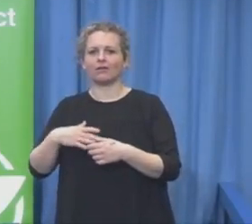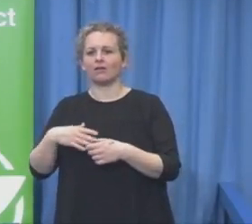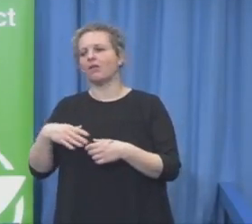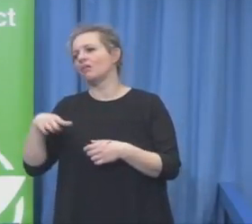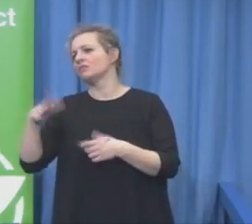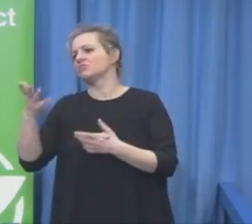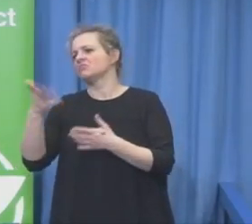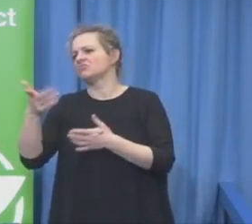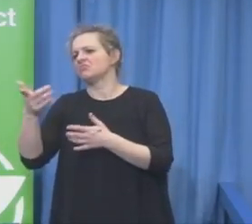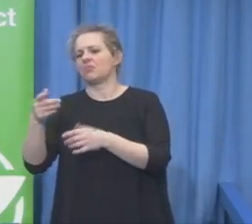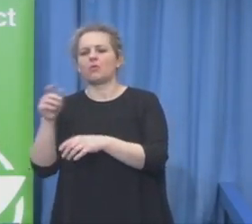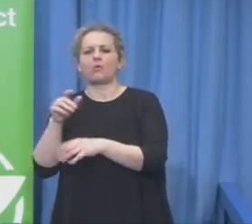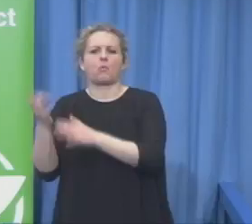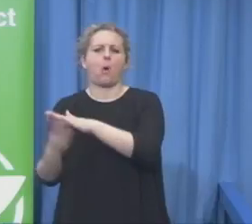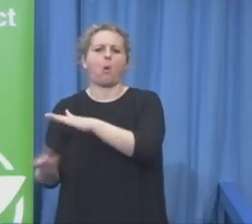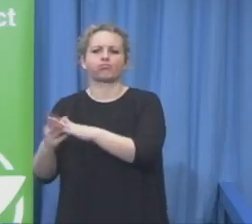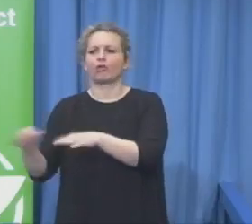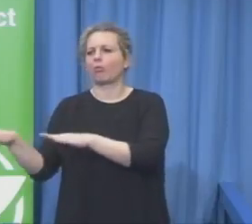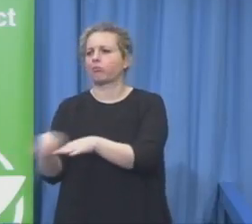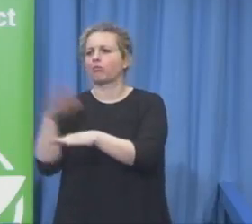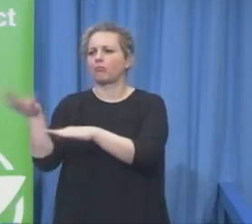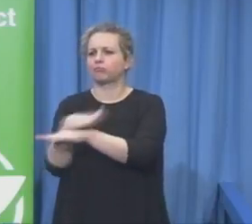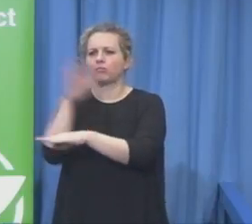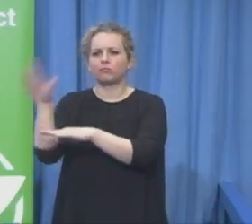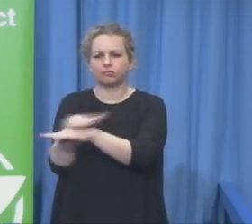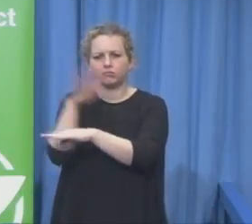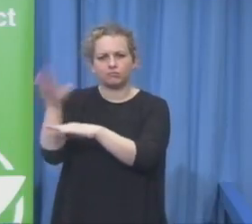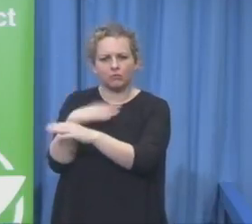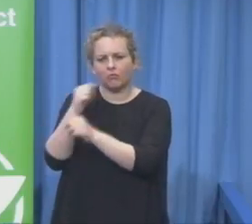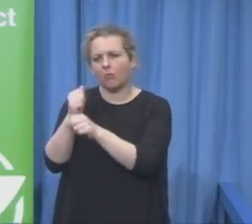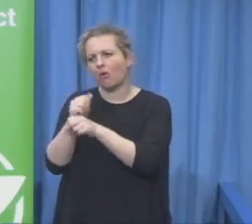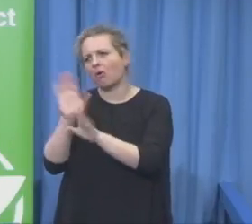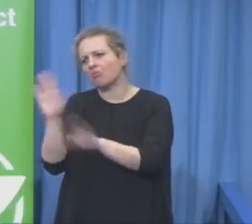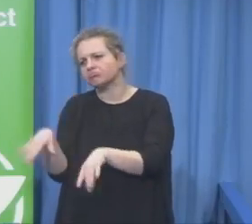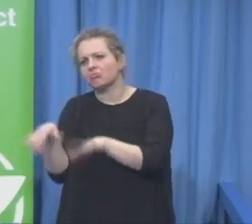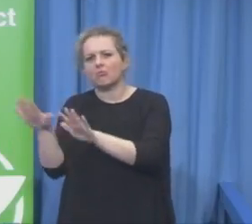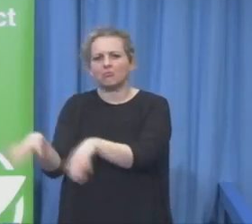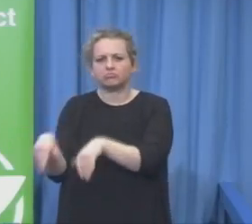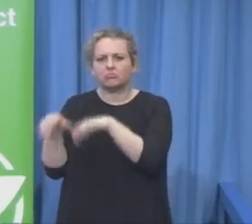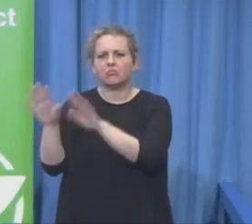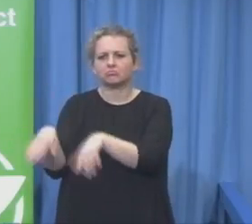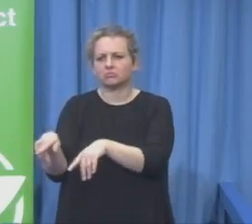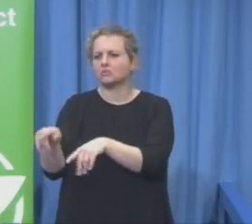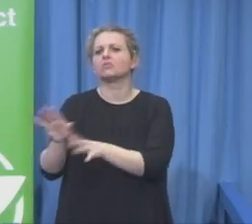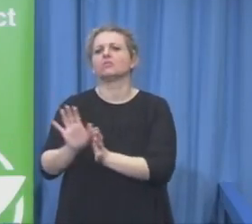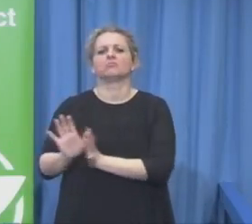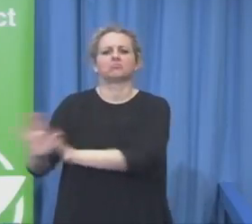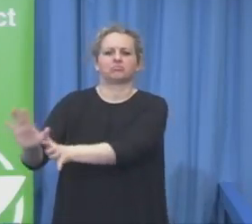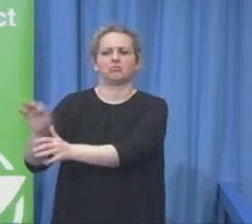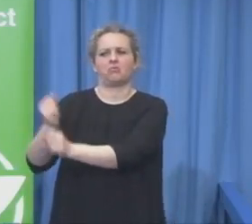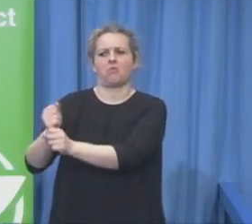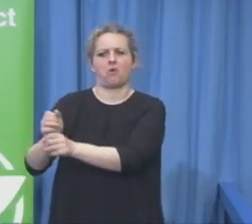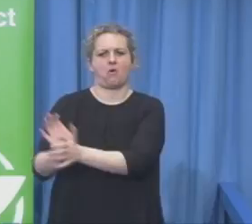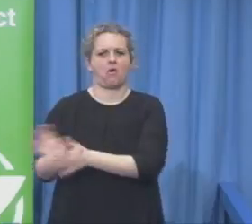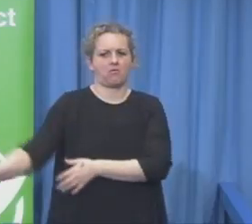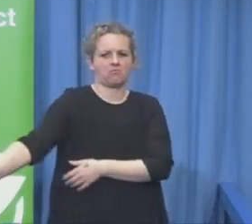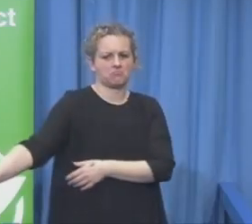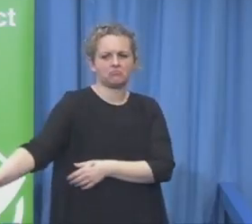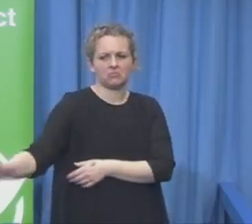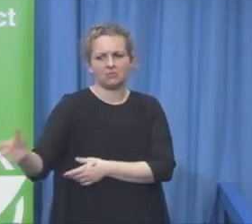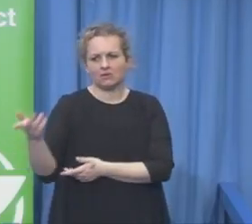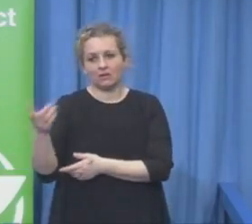the thousand different functions and dysfunctions of a modern copy machine. So, even the sellers